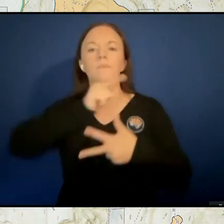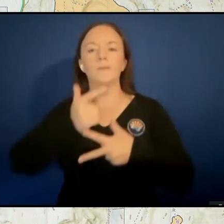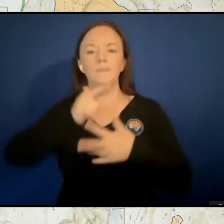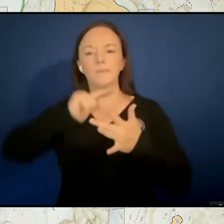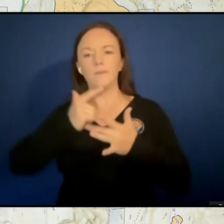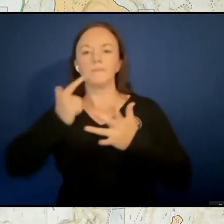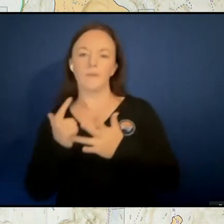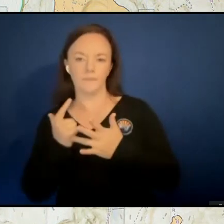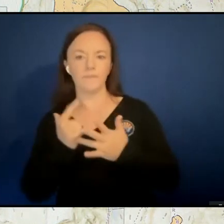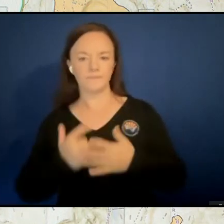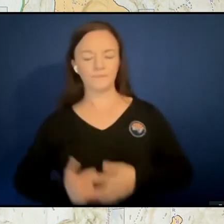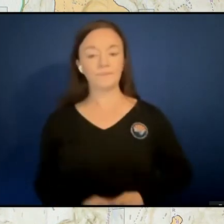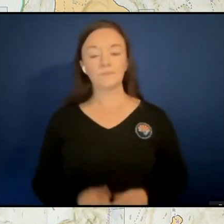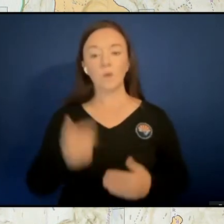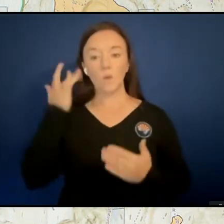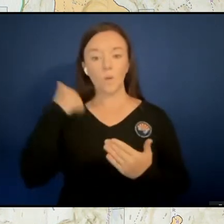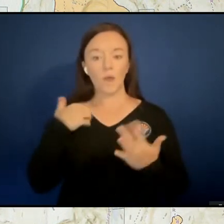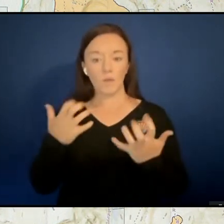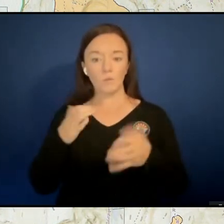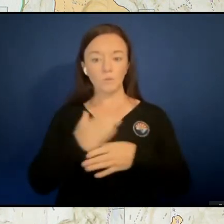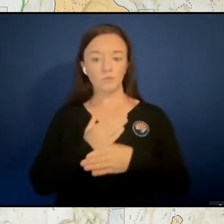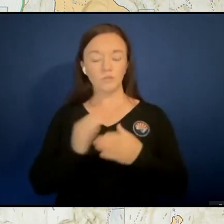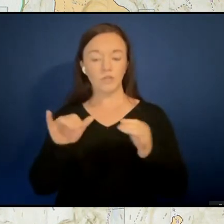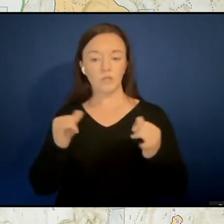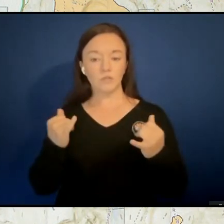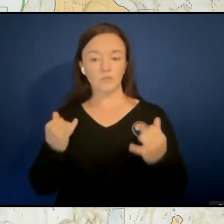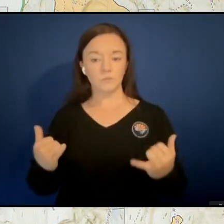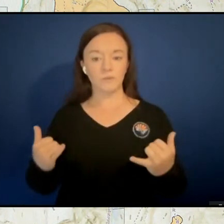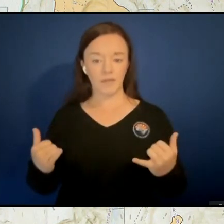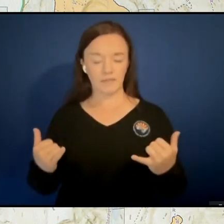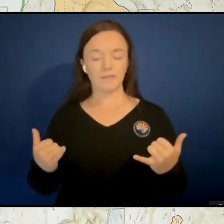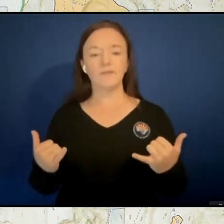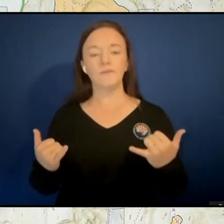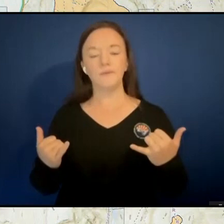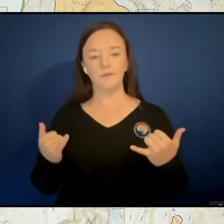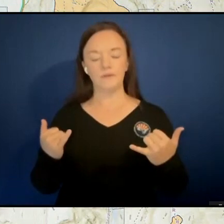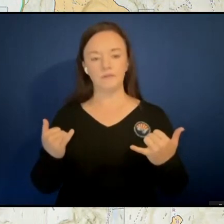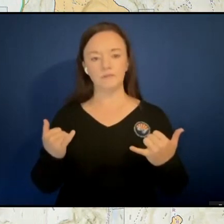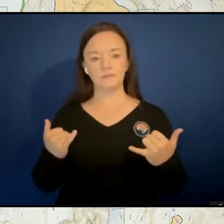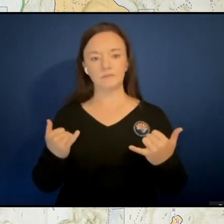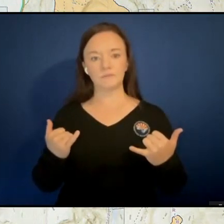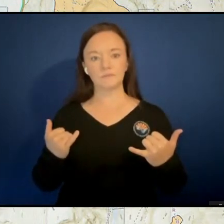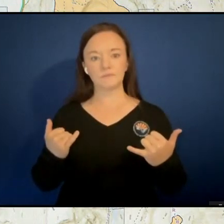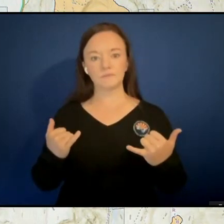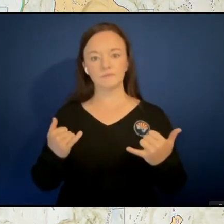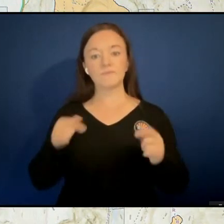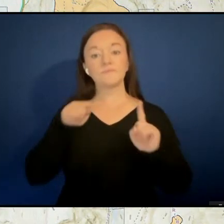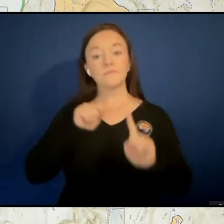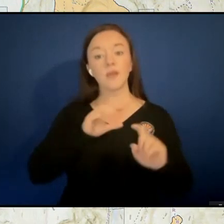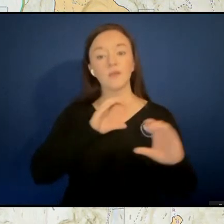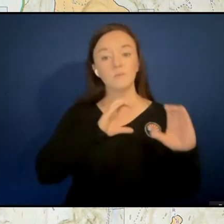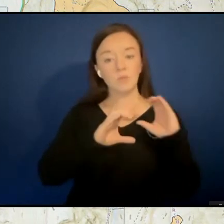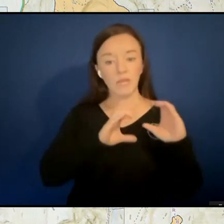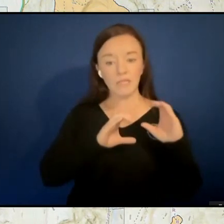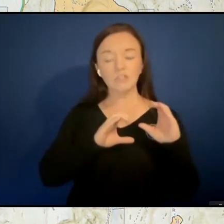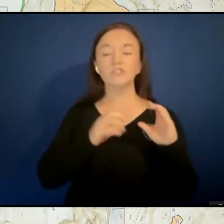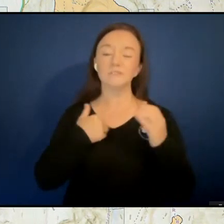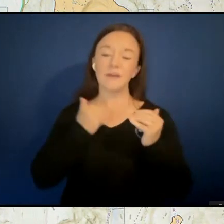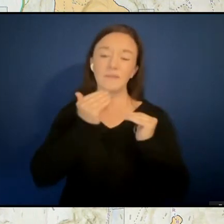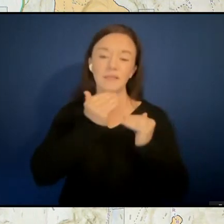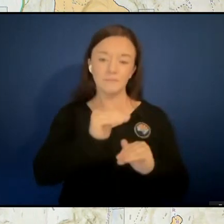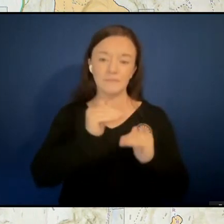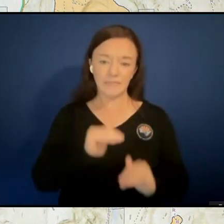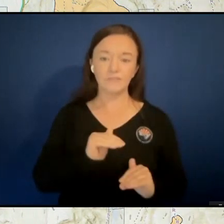I wanted to share that with you today is that there's communications limitations in